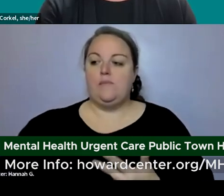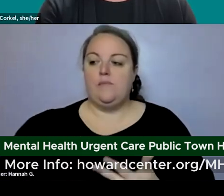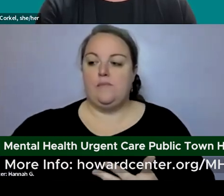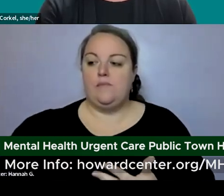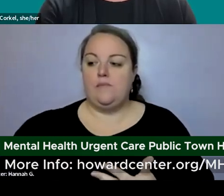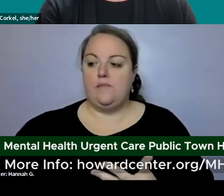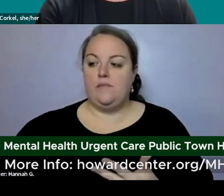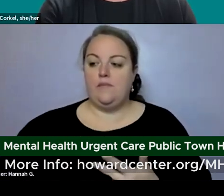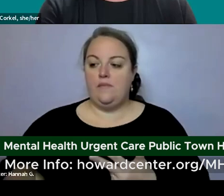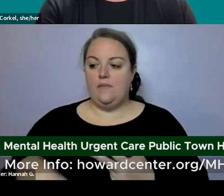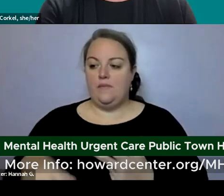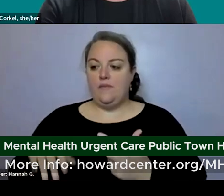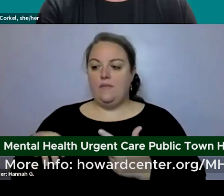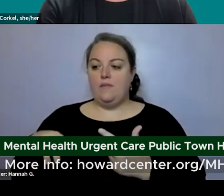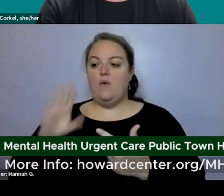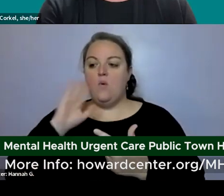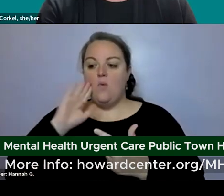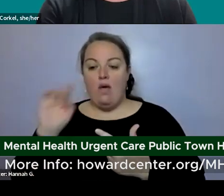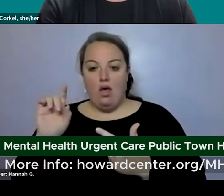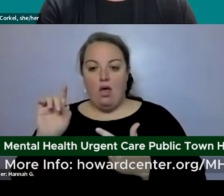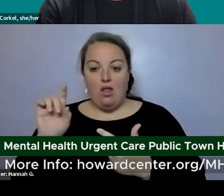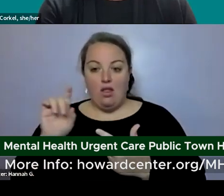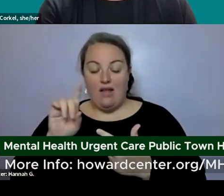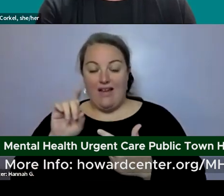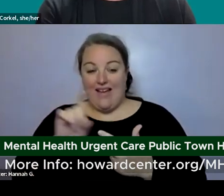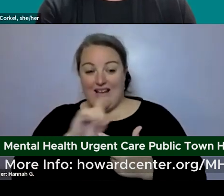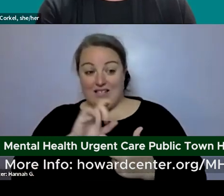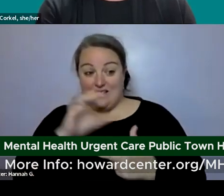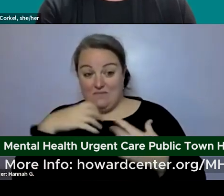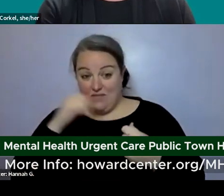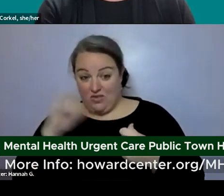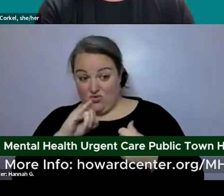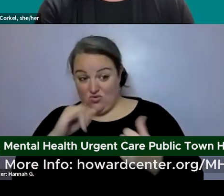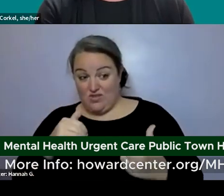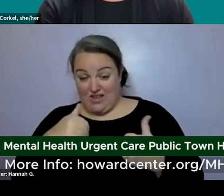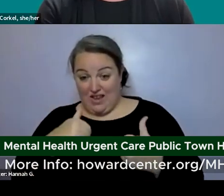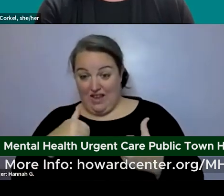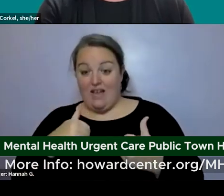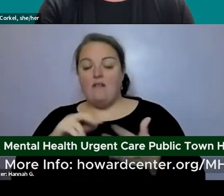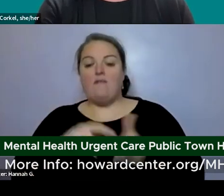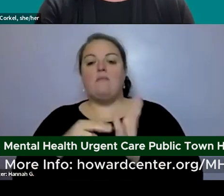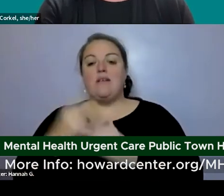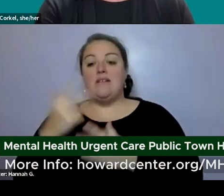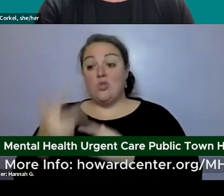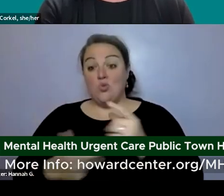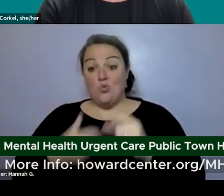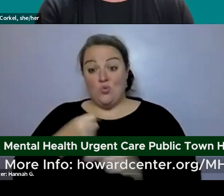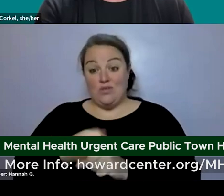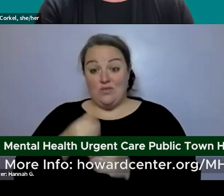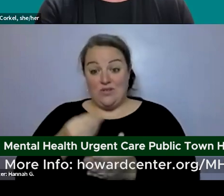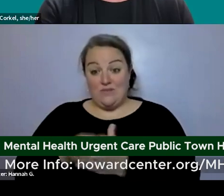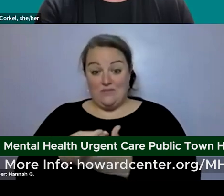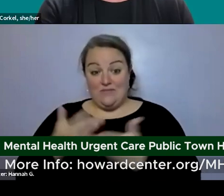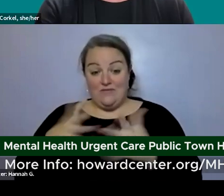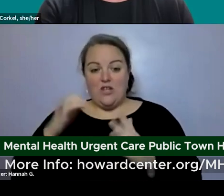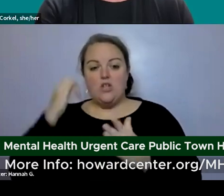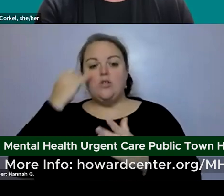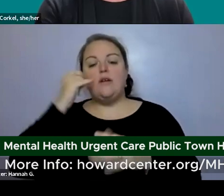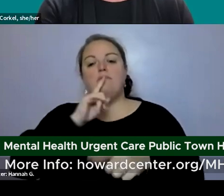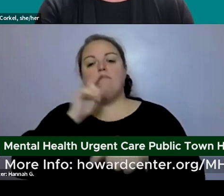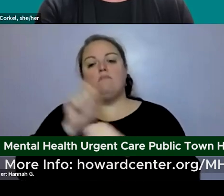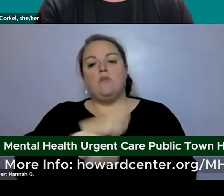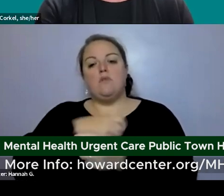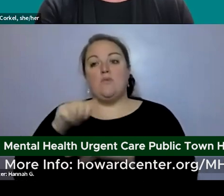if they have health insurance so that we can figure out beyond the three years of funding if we were billing what um